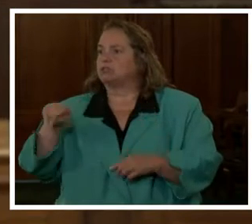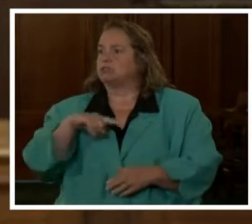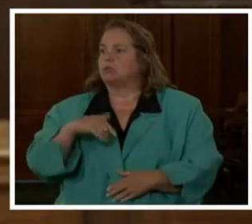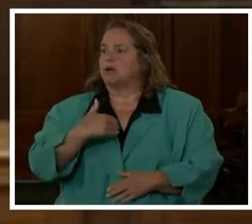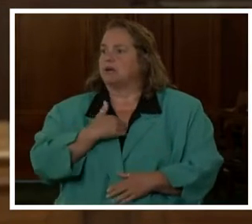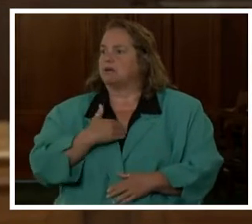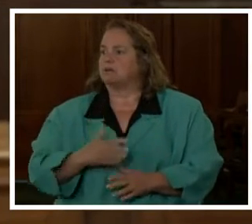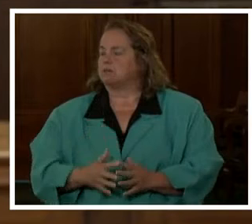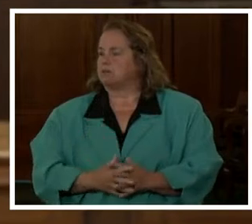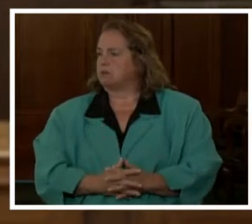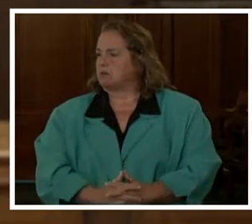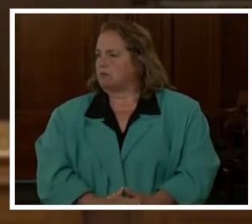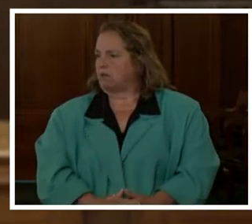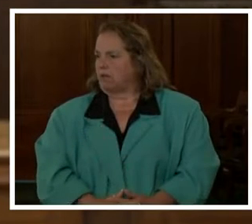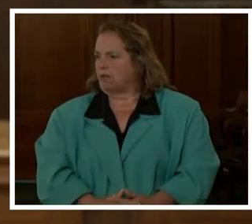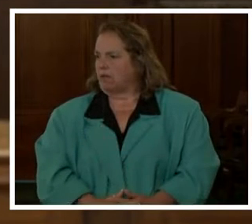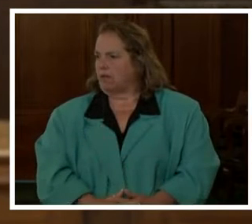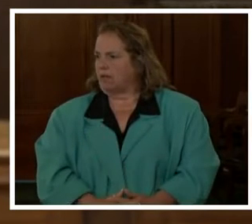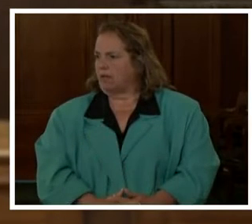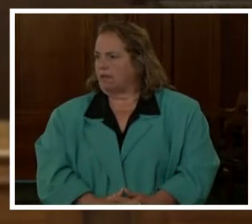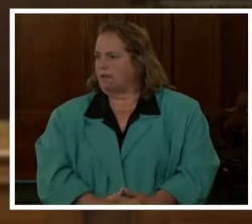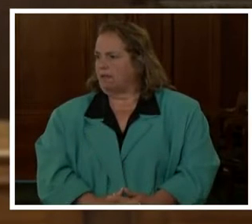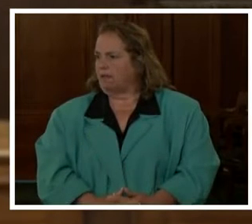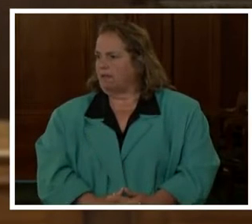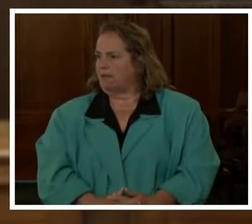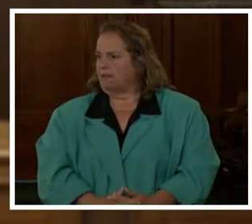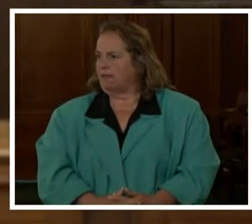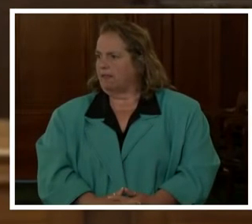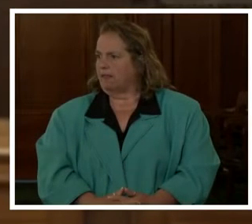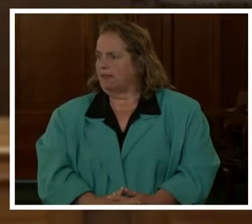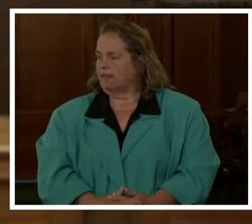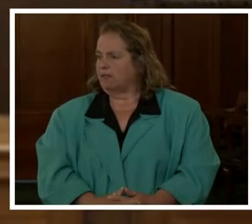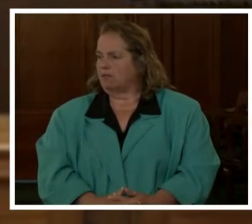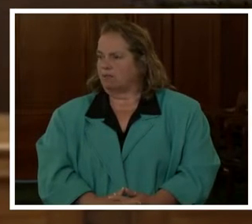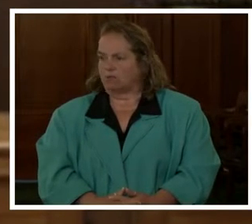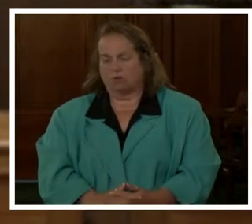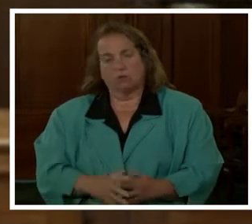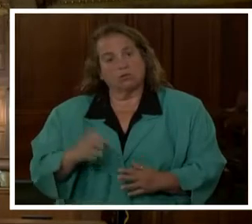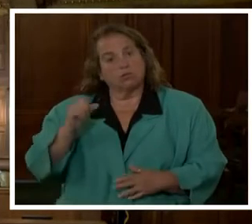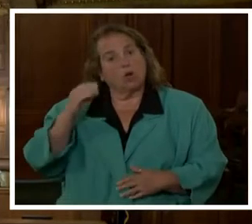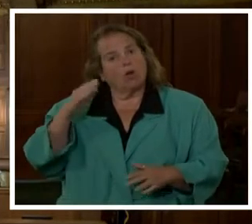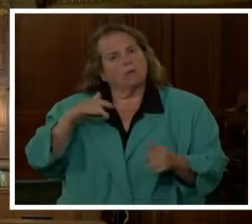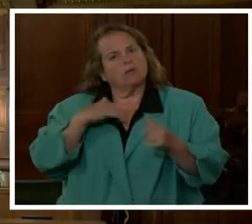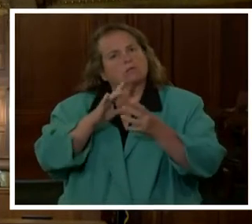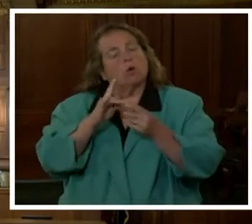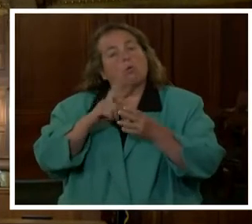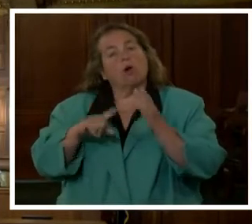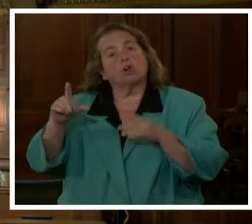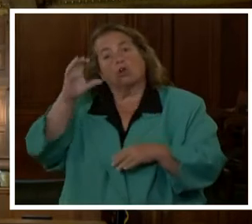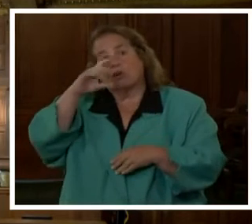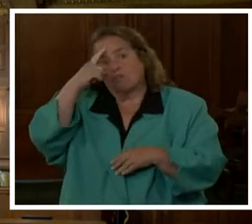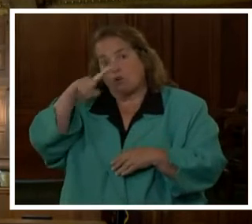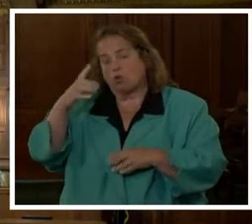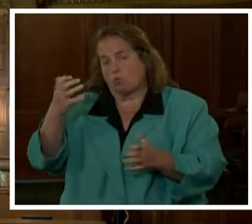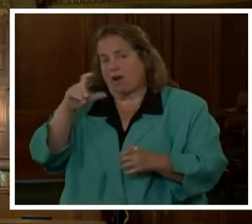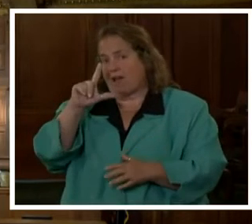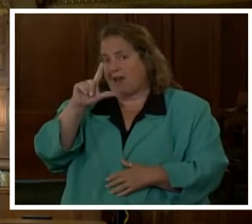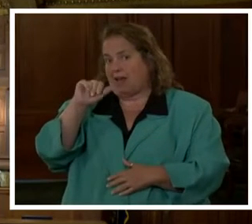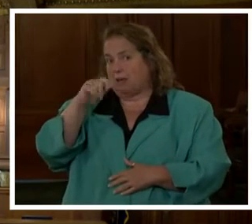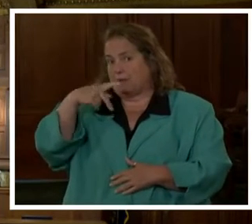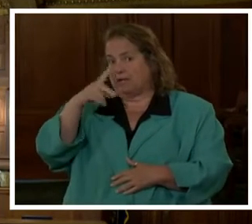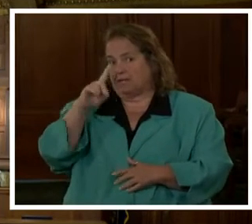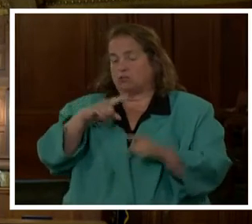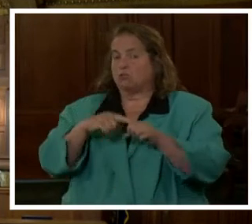Questions? So, guess, in this career, what you're looking for is for LMPD to fire the